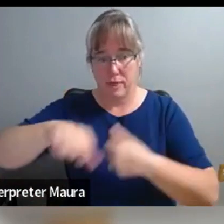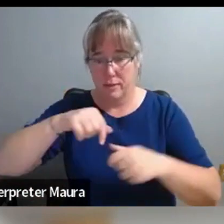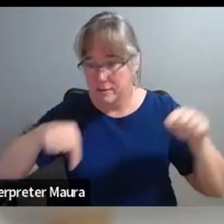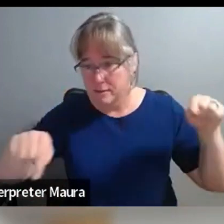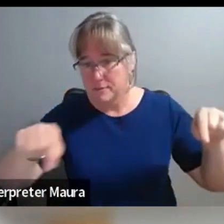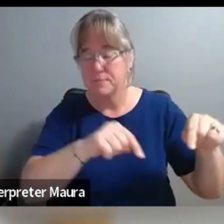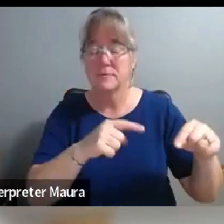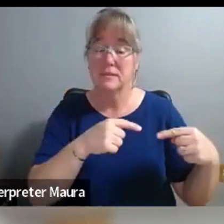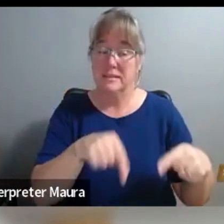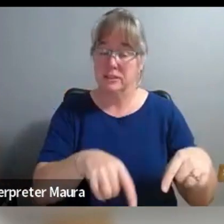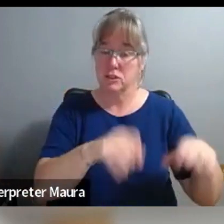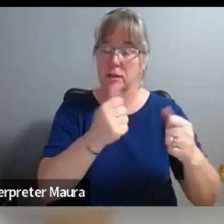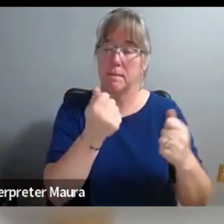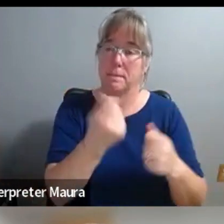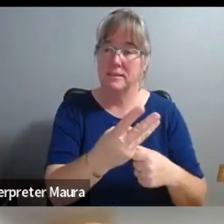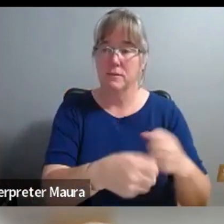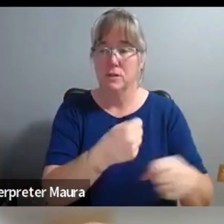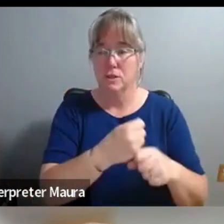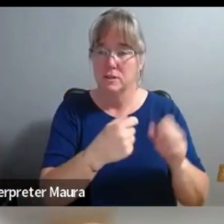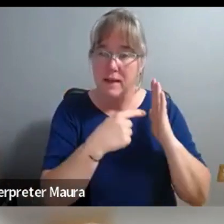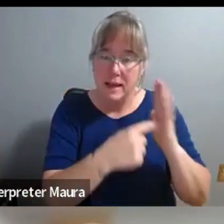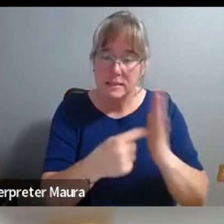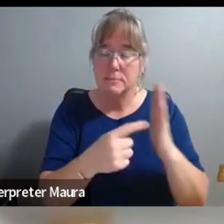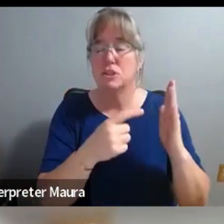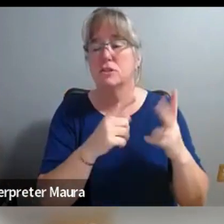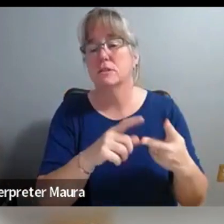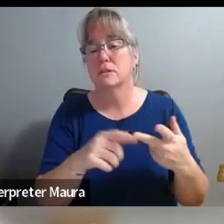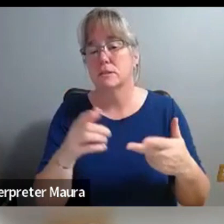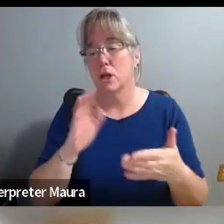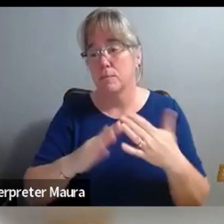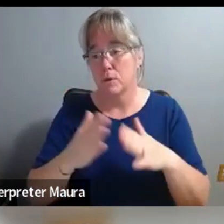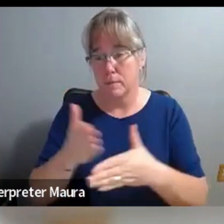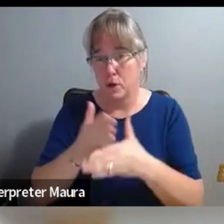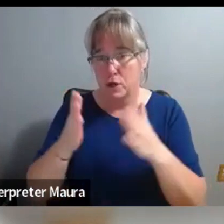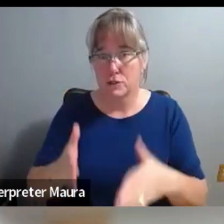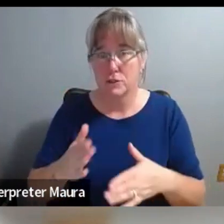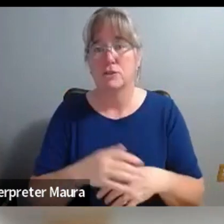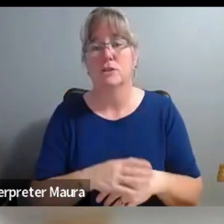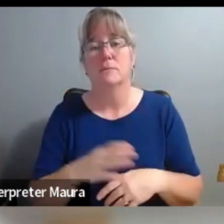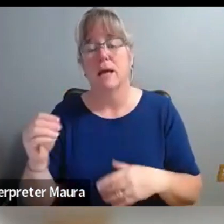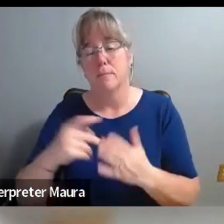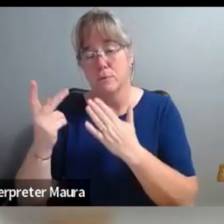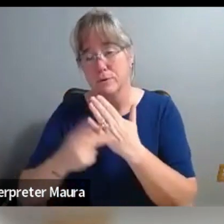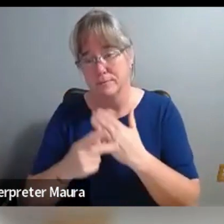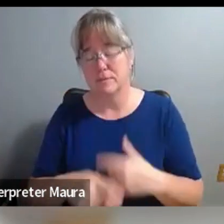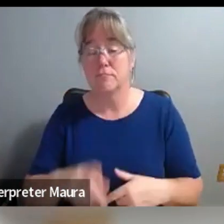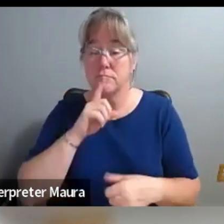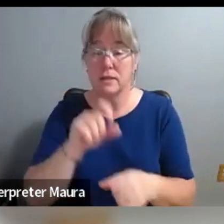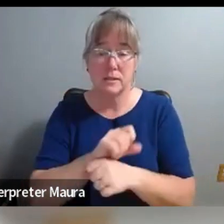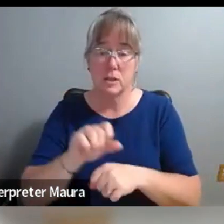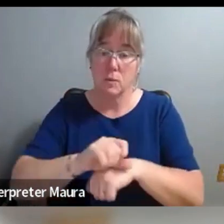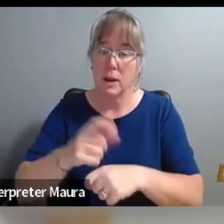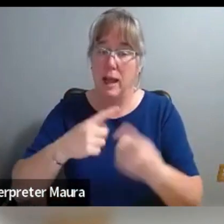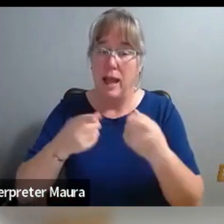years of exhibitions, programs, and community partnerships. And I think the real work happened for a lot of people